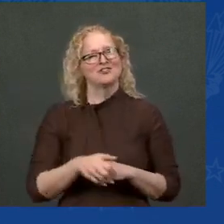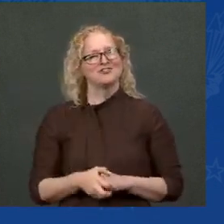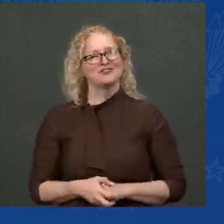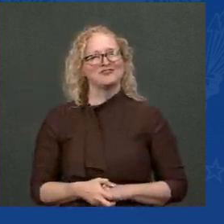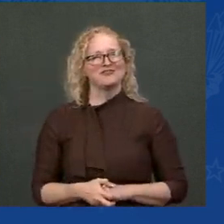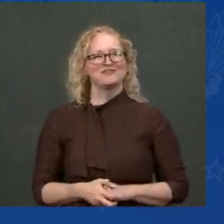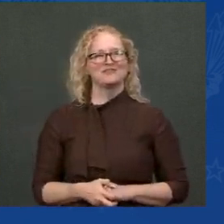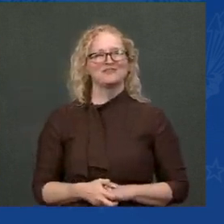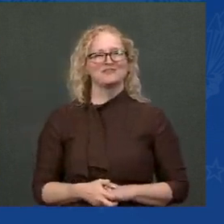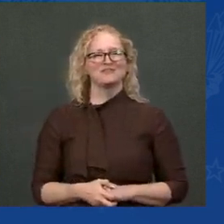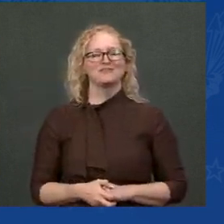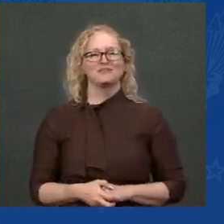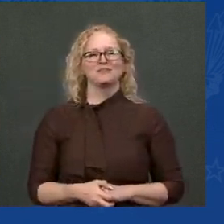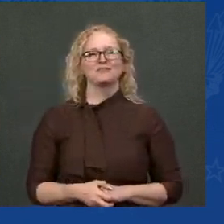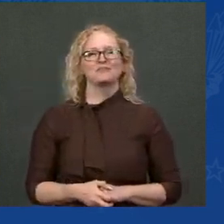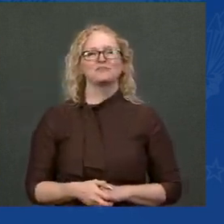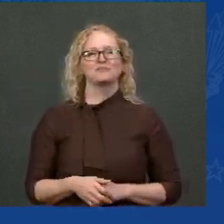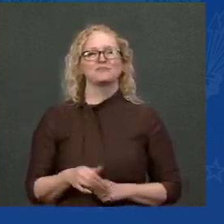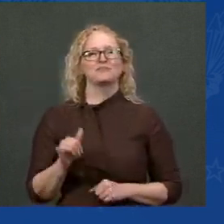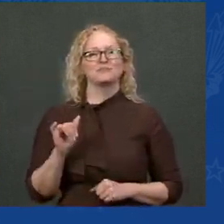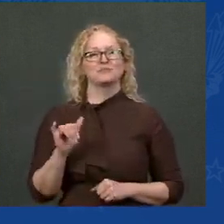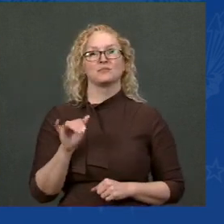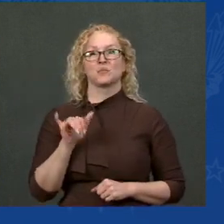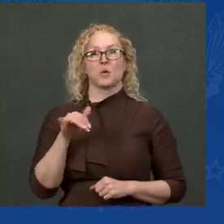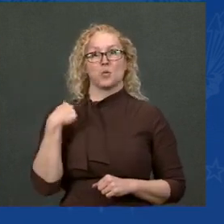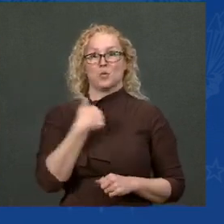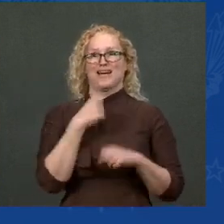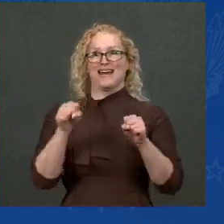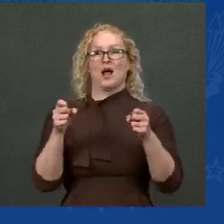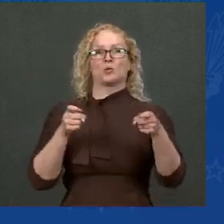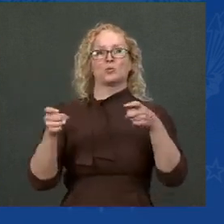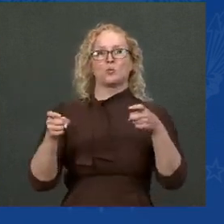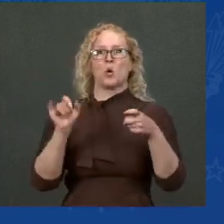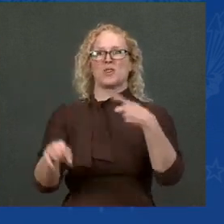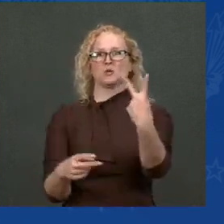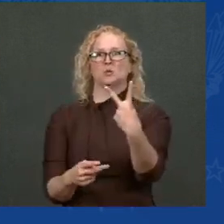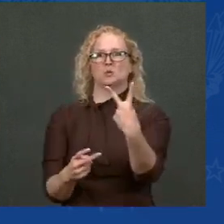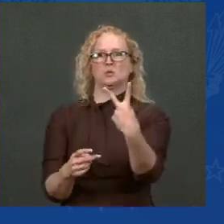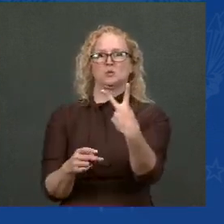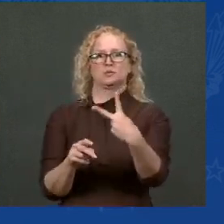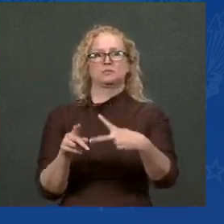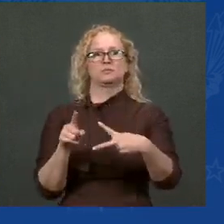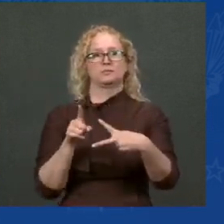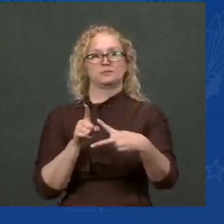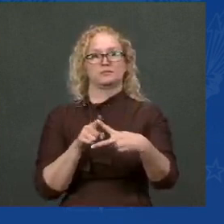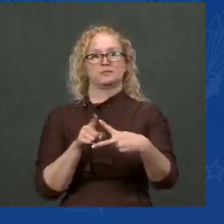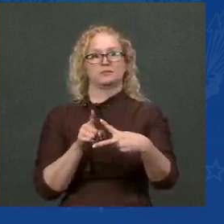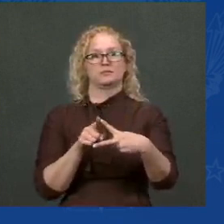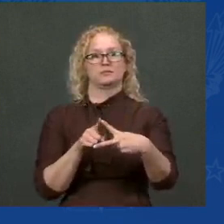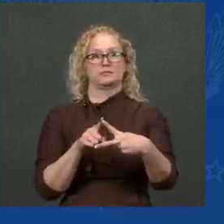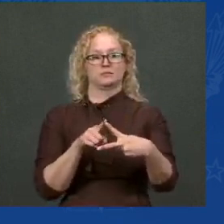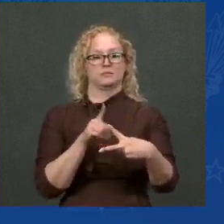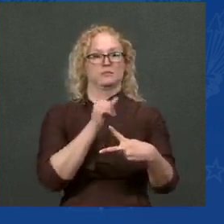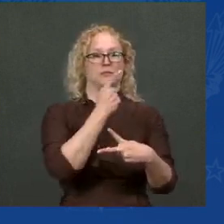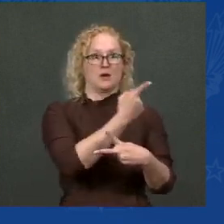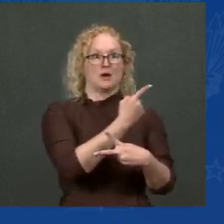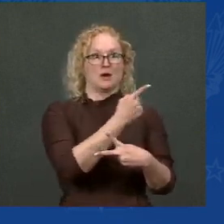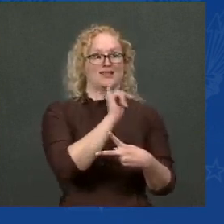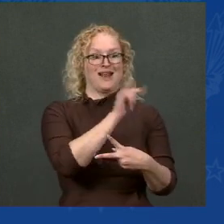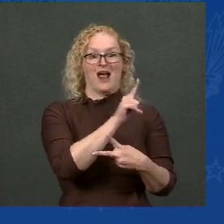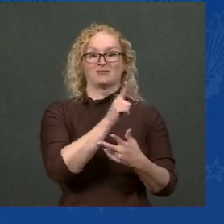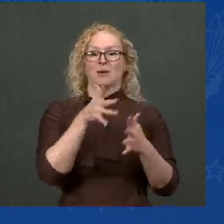two things that are entirely within our reach. The first, for our economy to fully recover, we need to keep driving